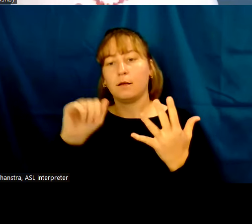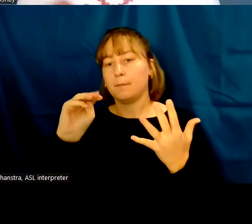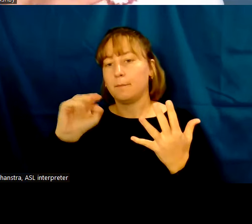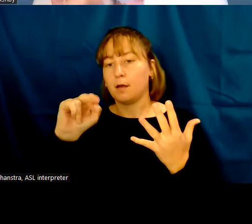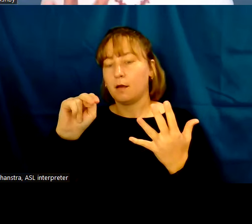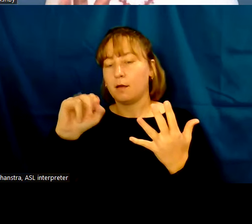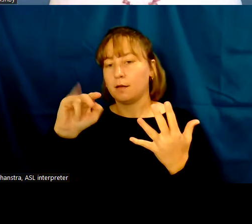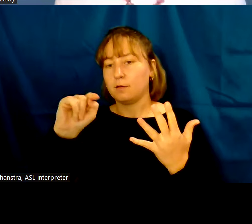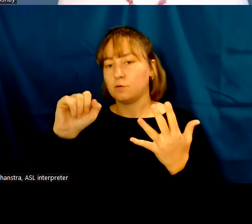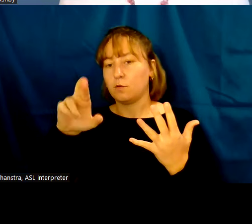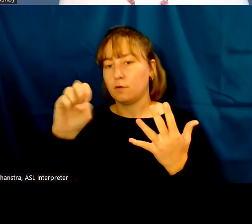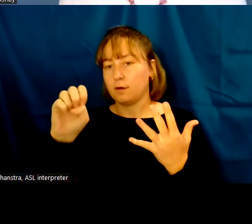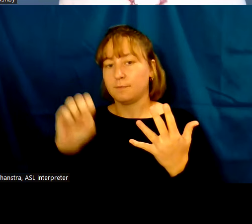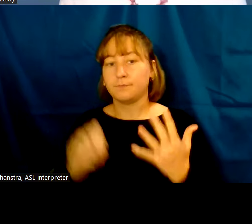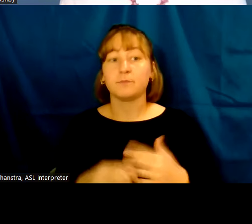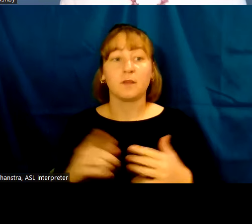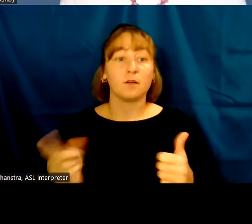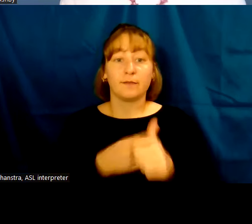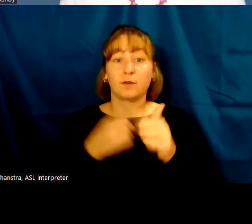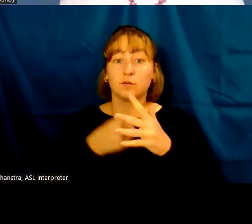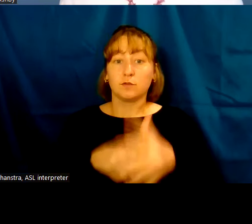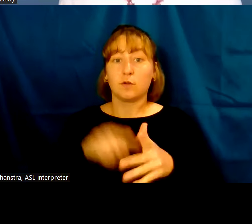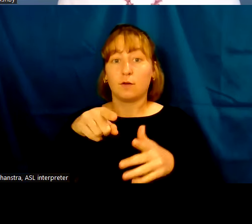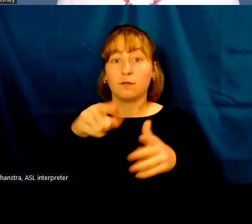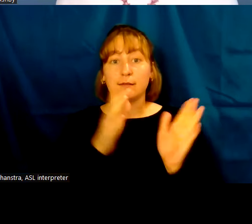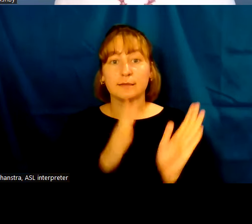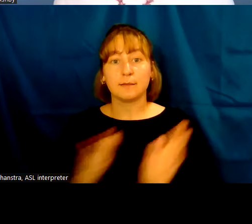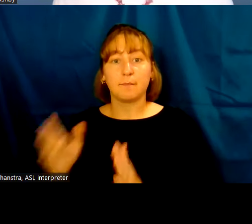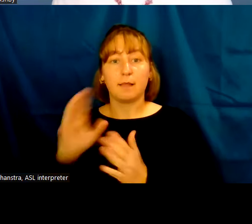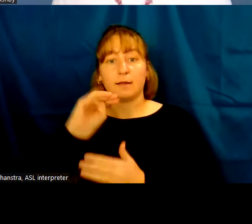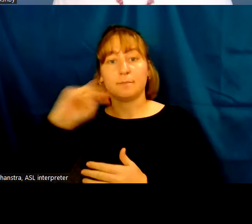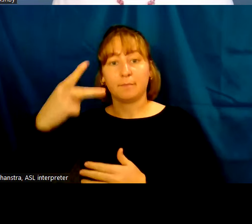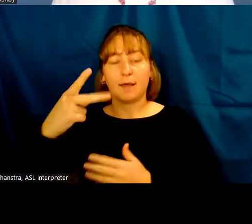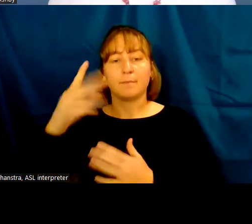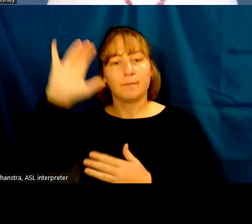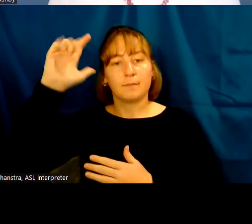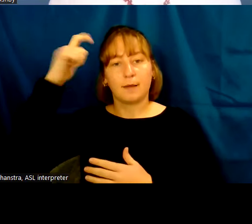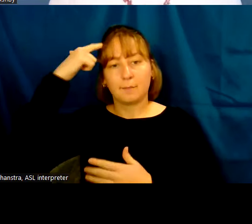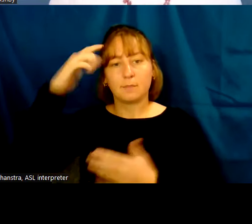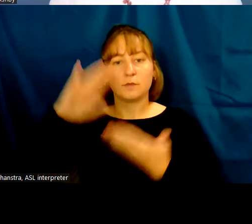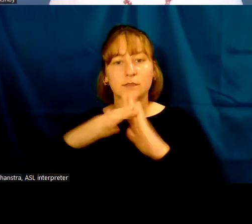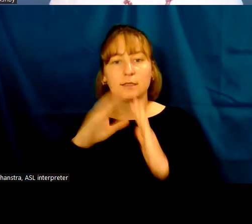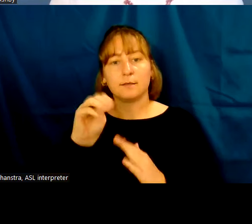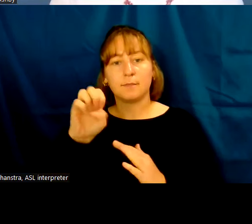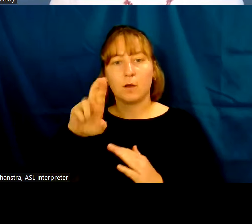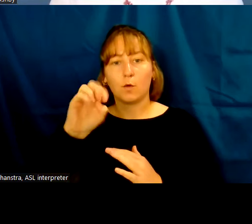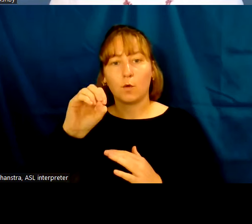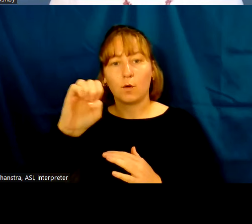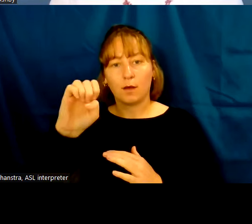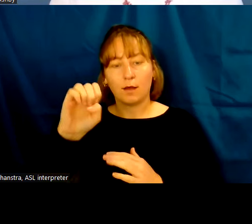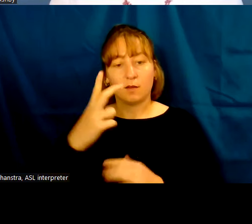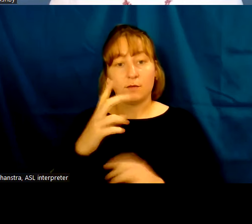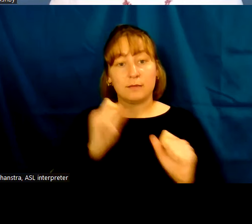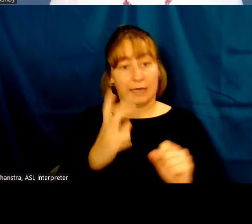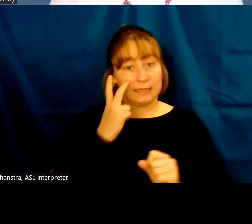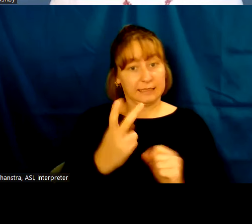So we'll start with this plan of the capital city of Meroe. You can see on the plan that